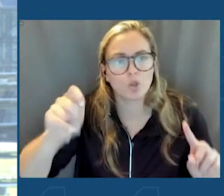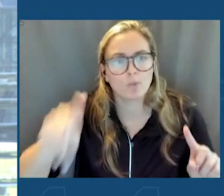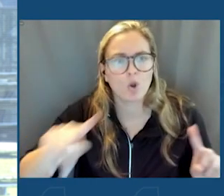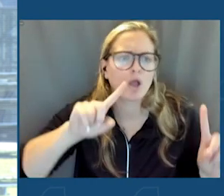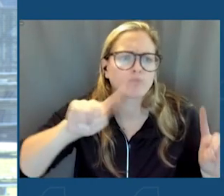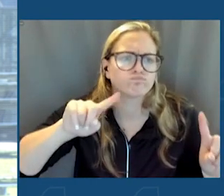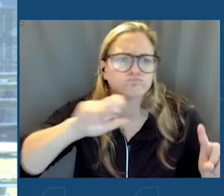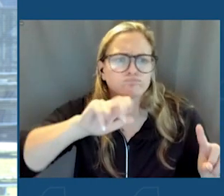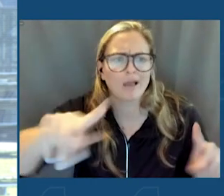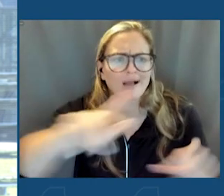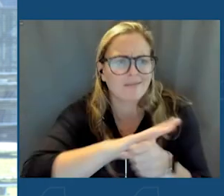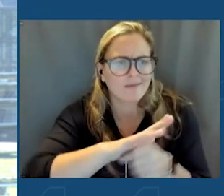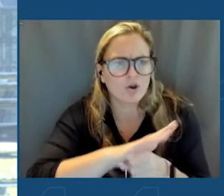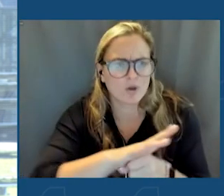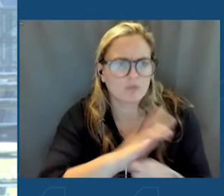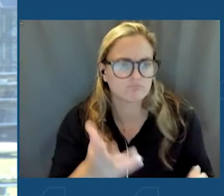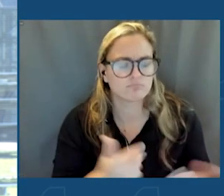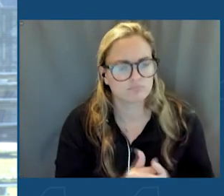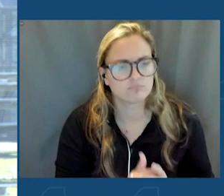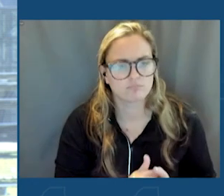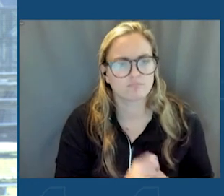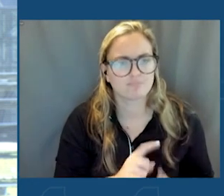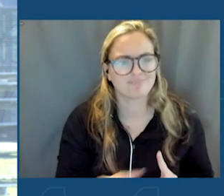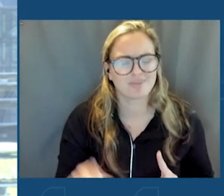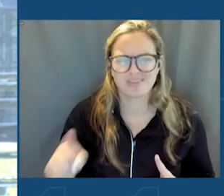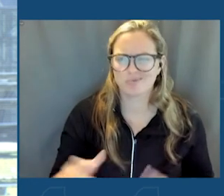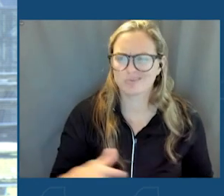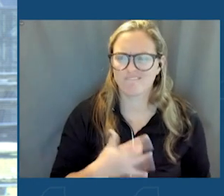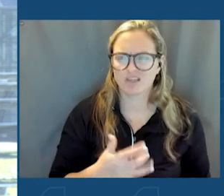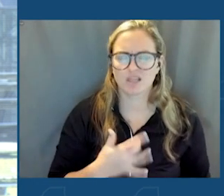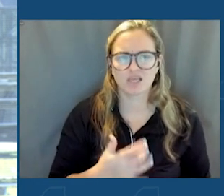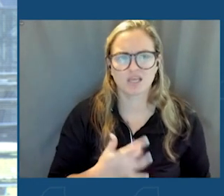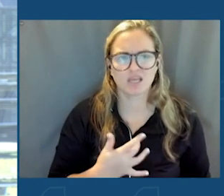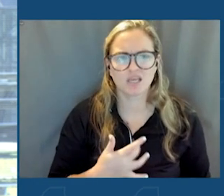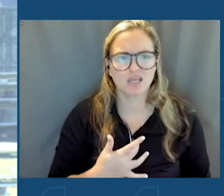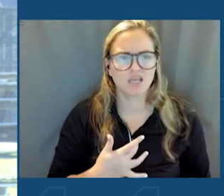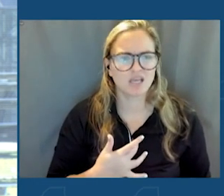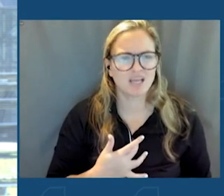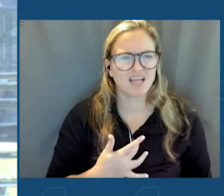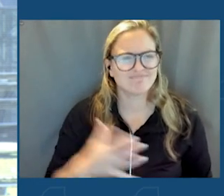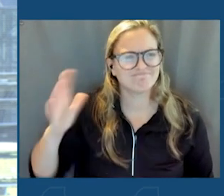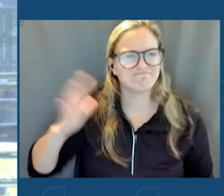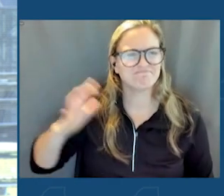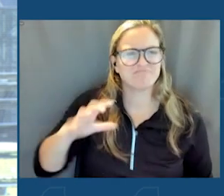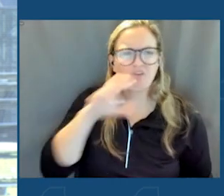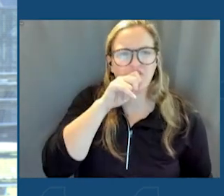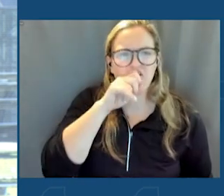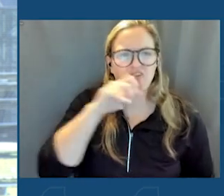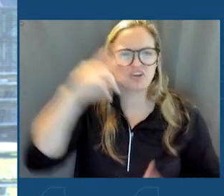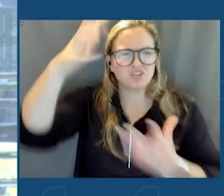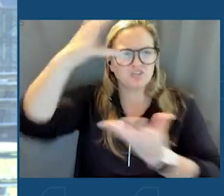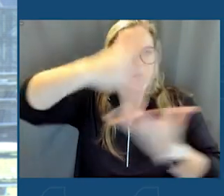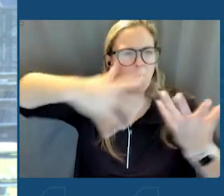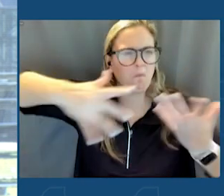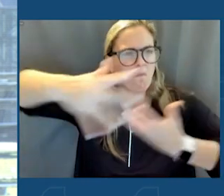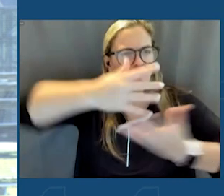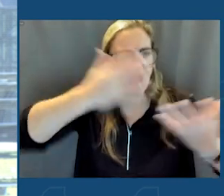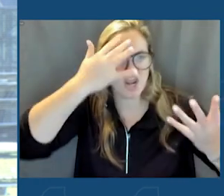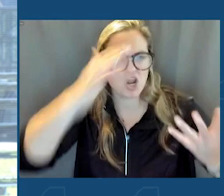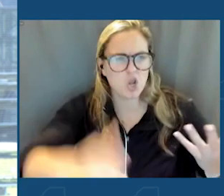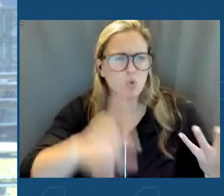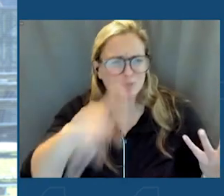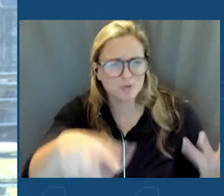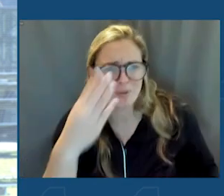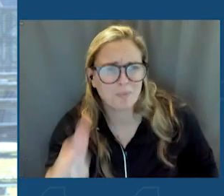neighborhood. But there was this ominous feeling. was always this orange smoke that enveloped the skies. I didn't know the skies were supposed to be